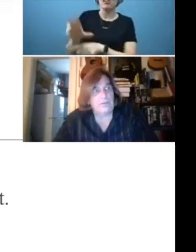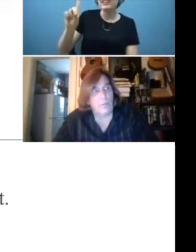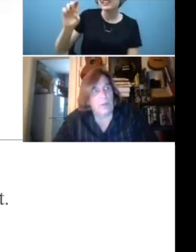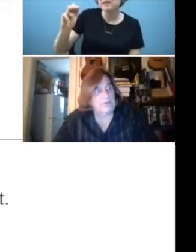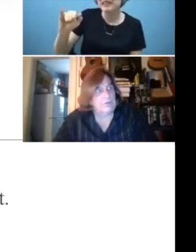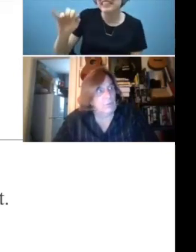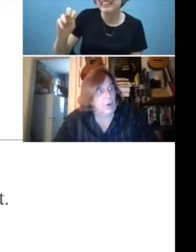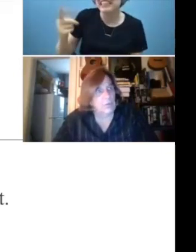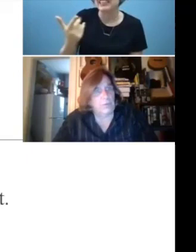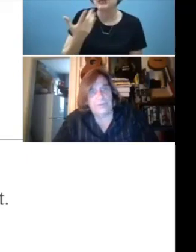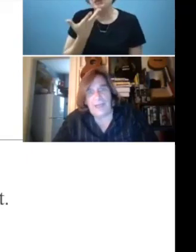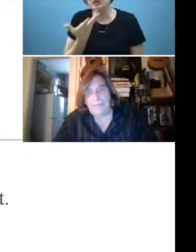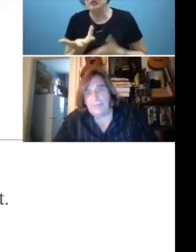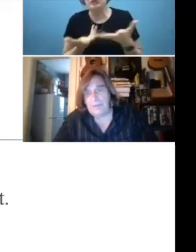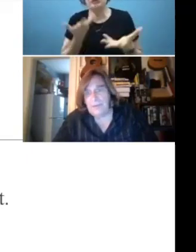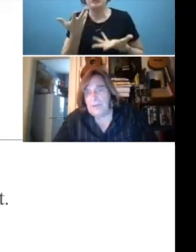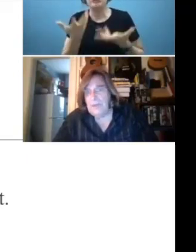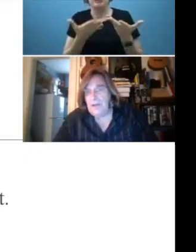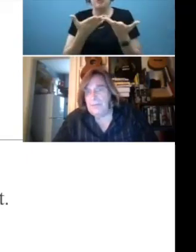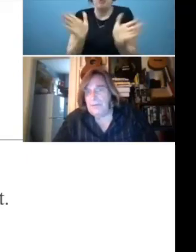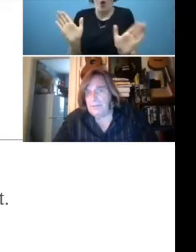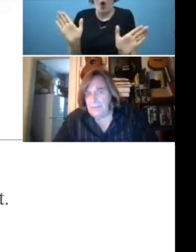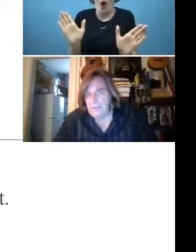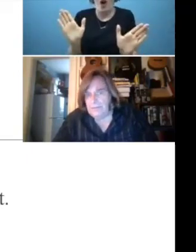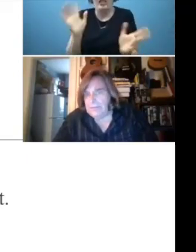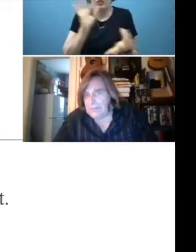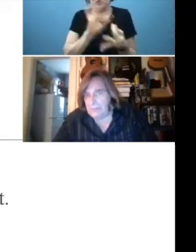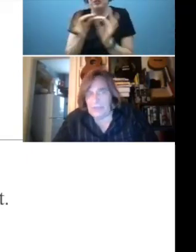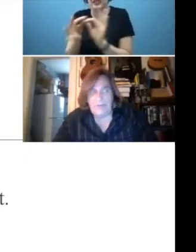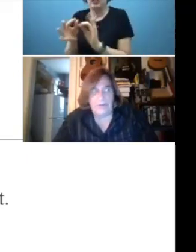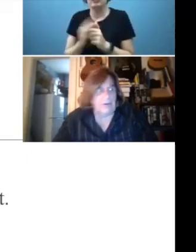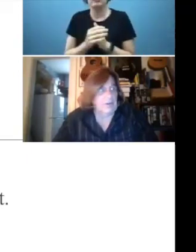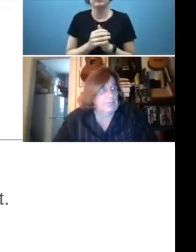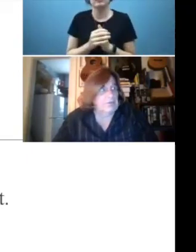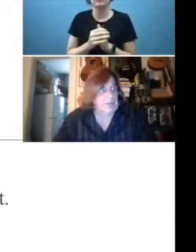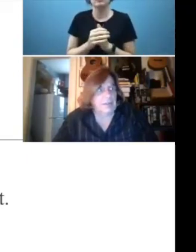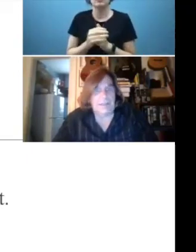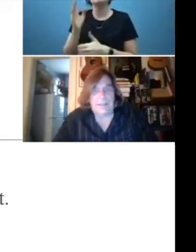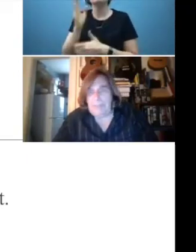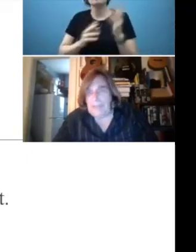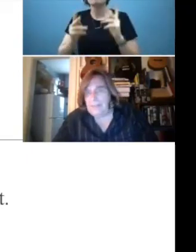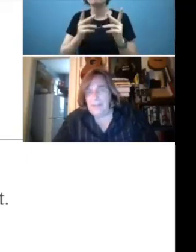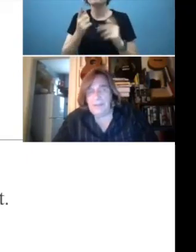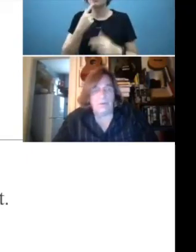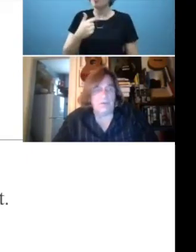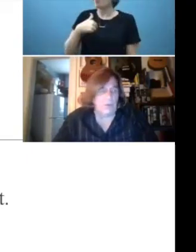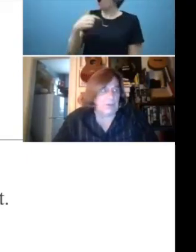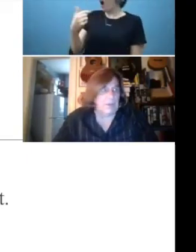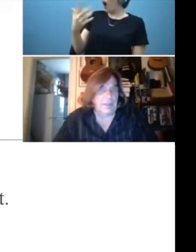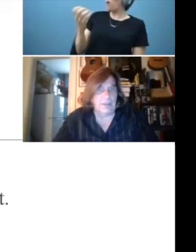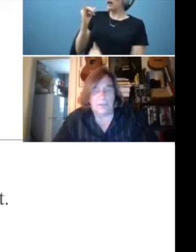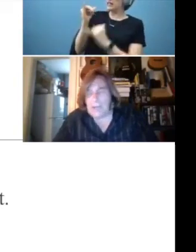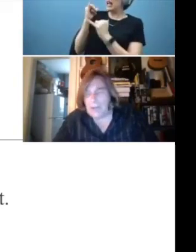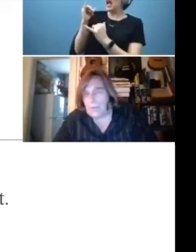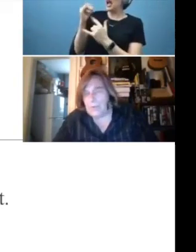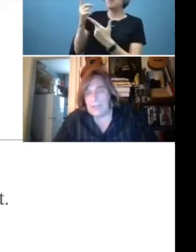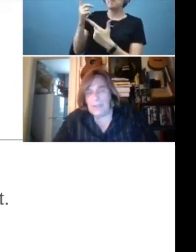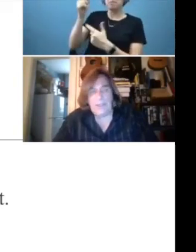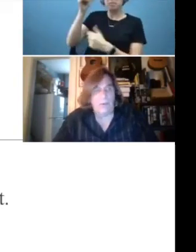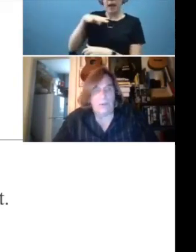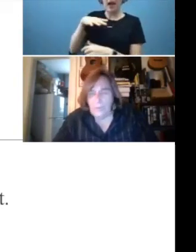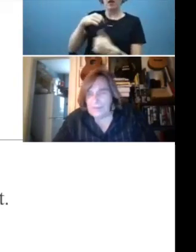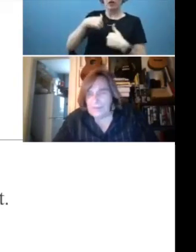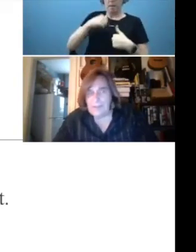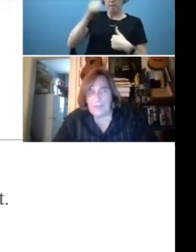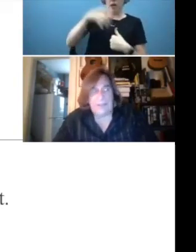persons want to work with staff of the same gender, particularly in bathing or toileting or showering